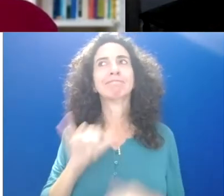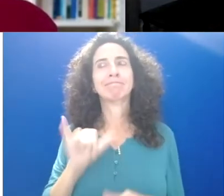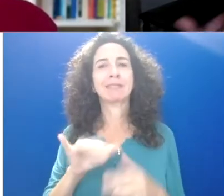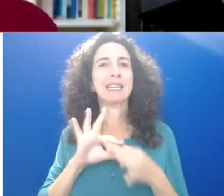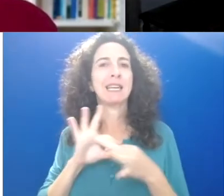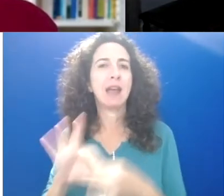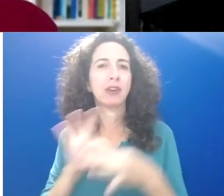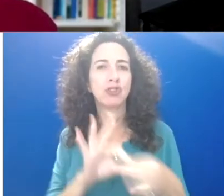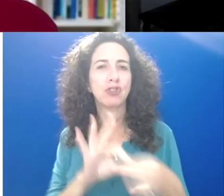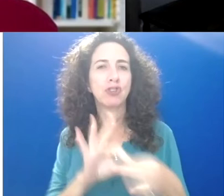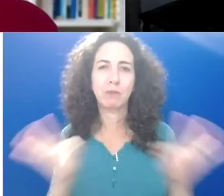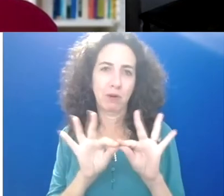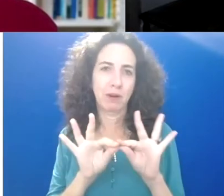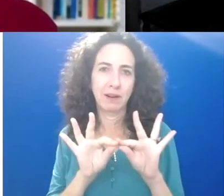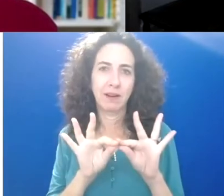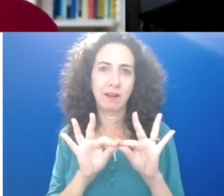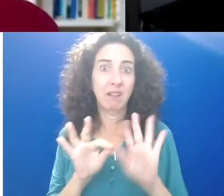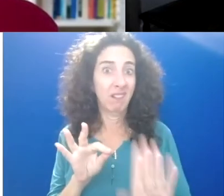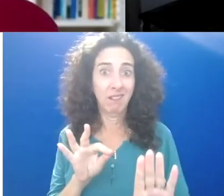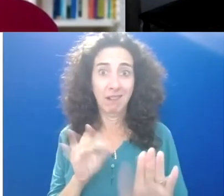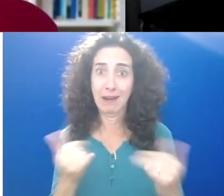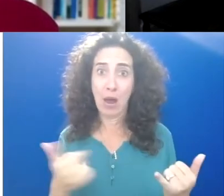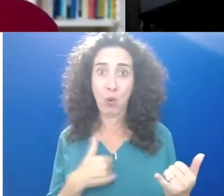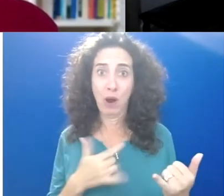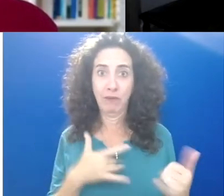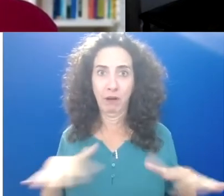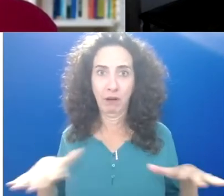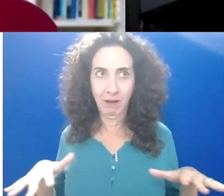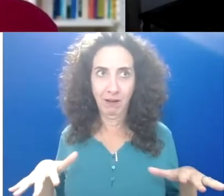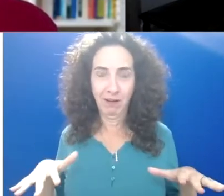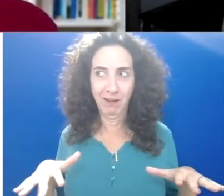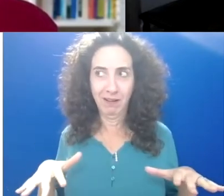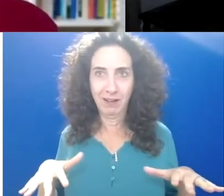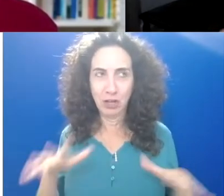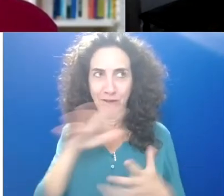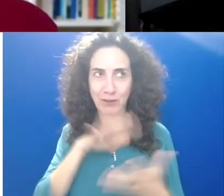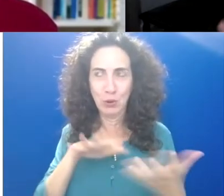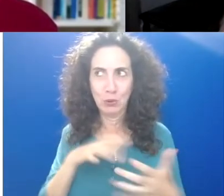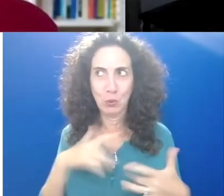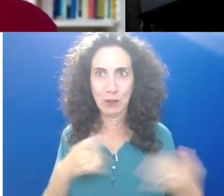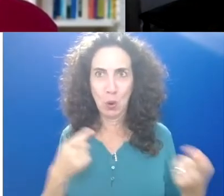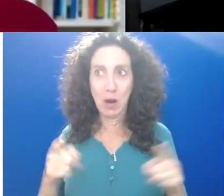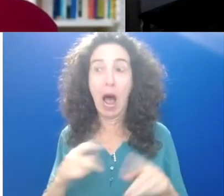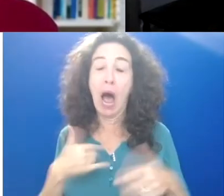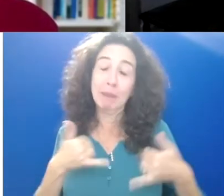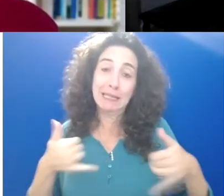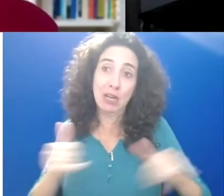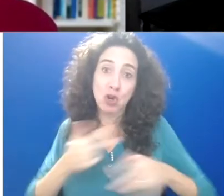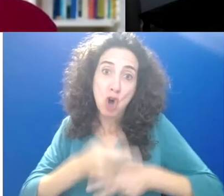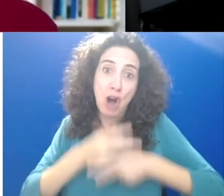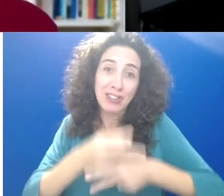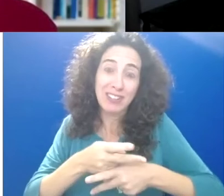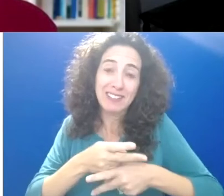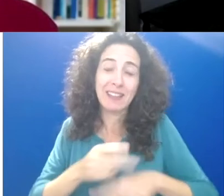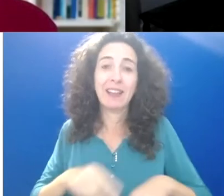out there is feeling, but I feel so confused. I'm still super cautious, but to try to make a point of calling people on the phone instead